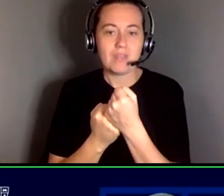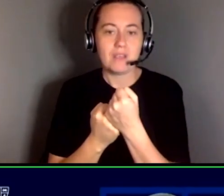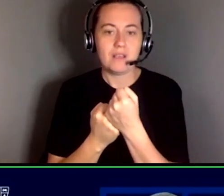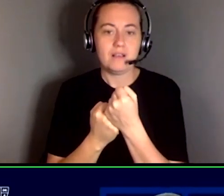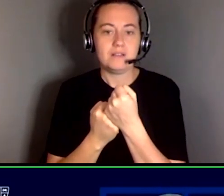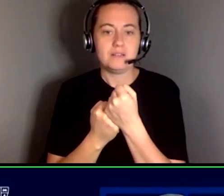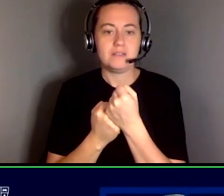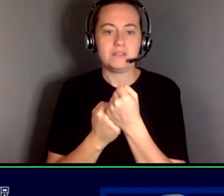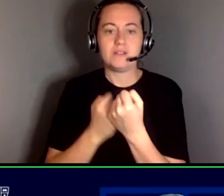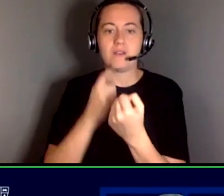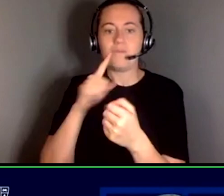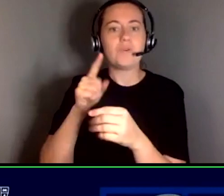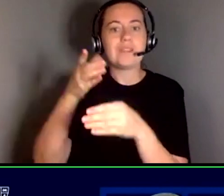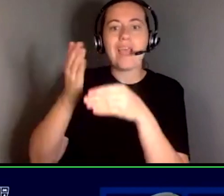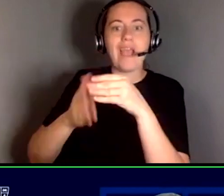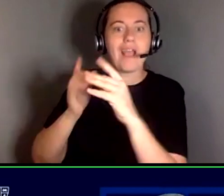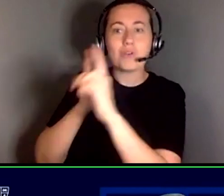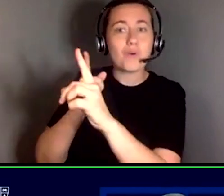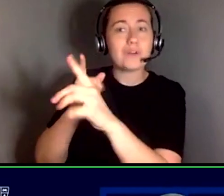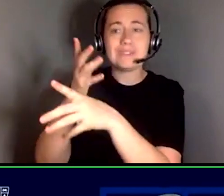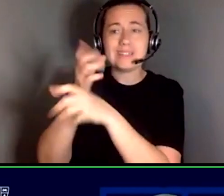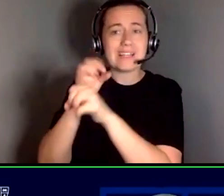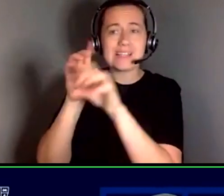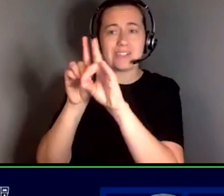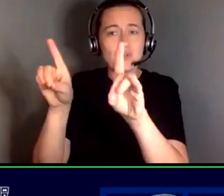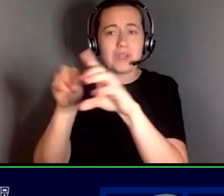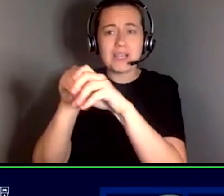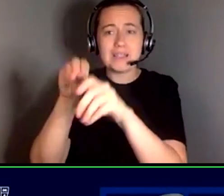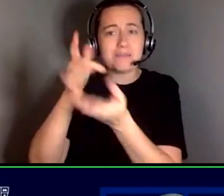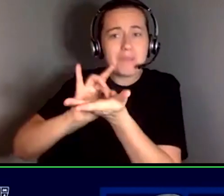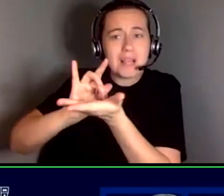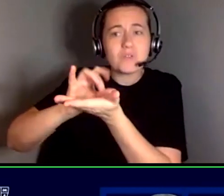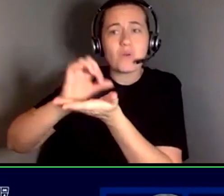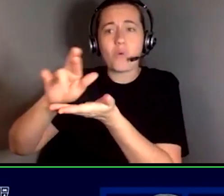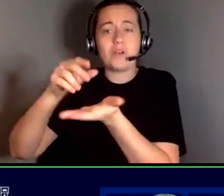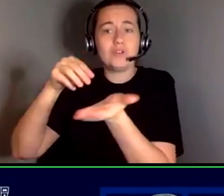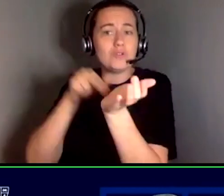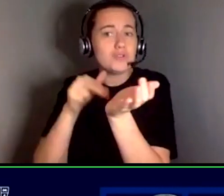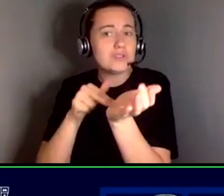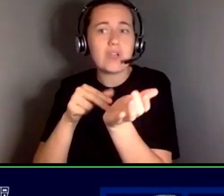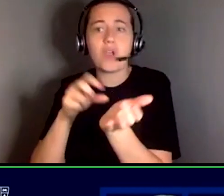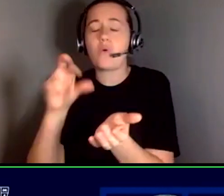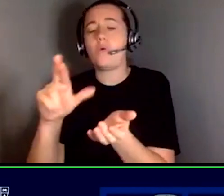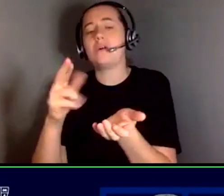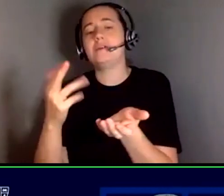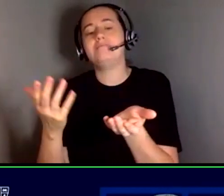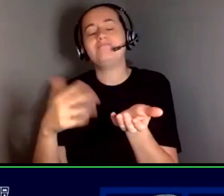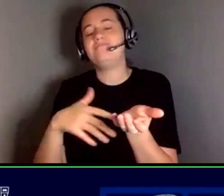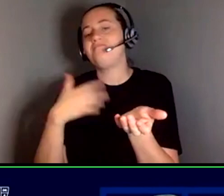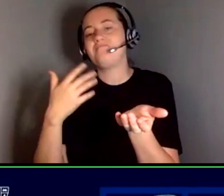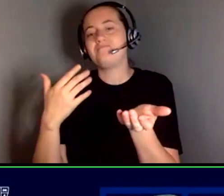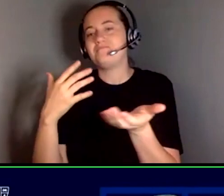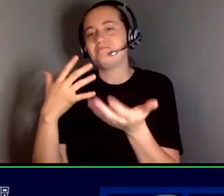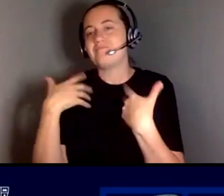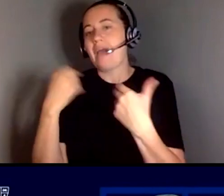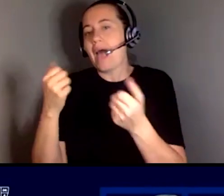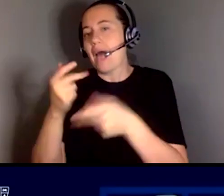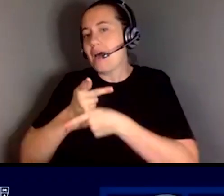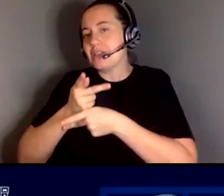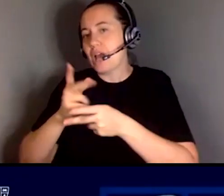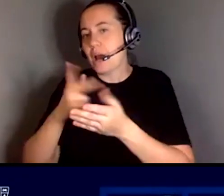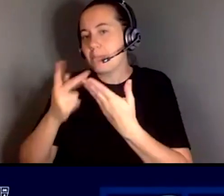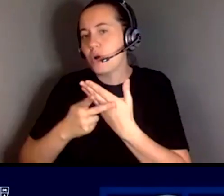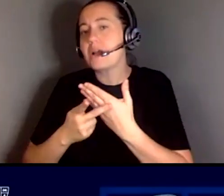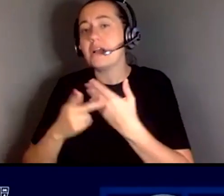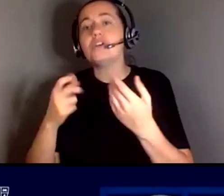the end goal which is to get a degree in medicine or or nursing or or other um health care programs so so